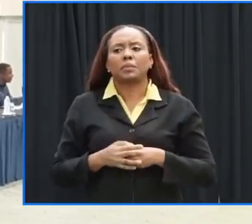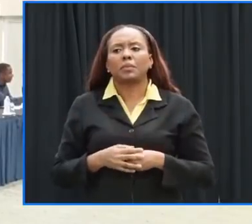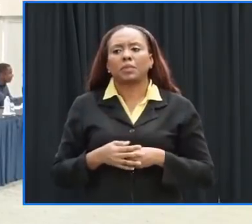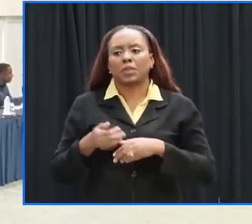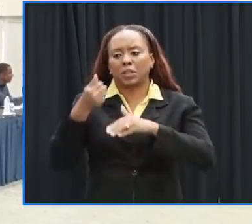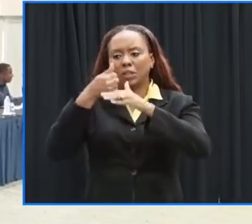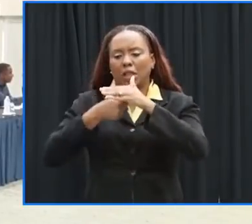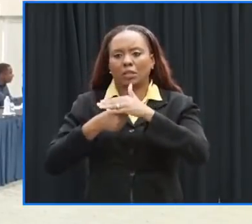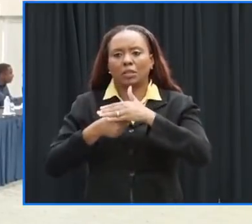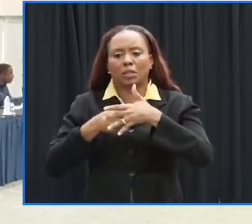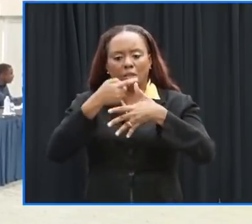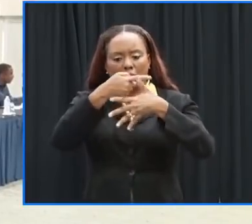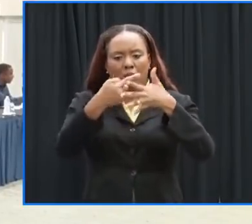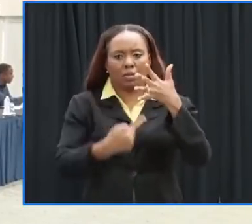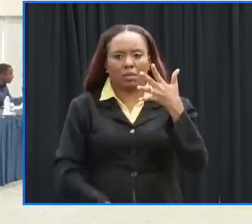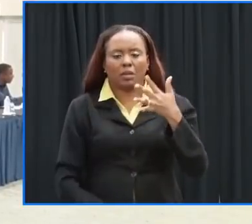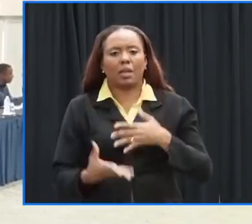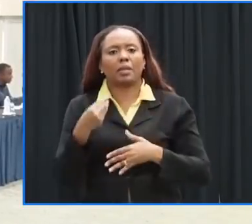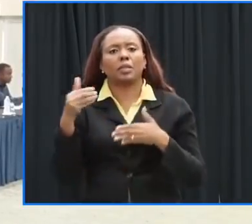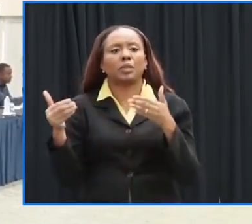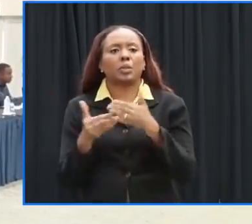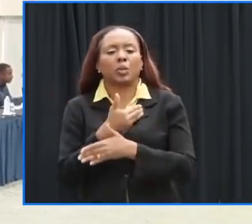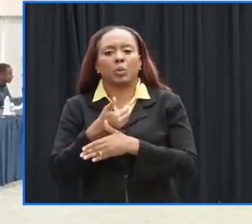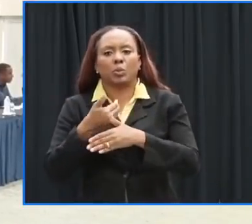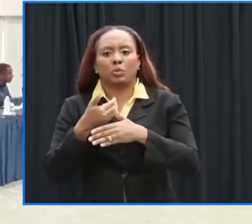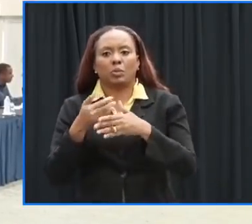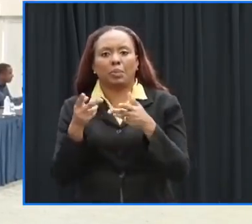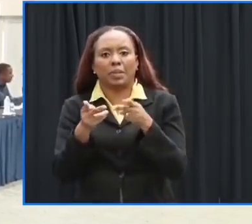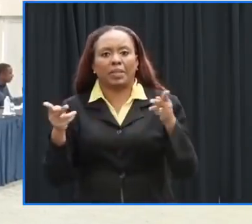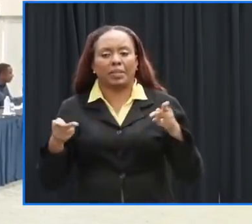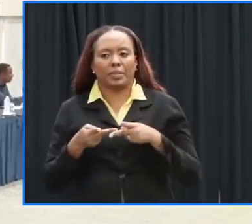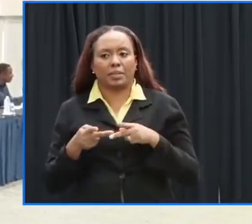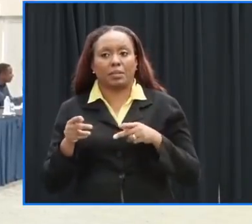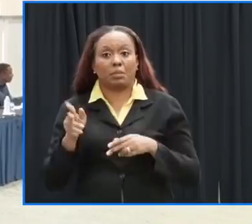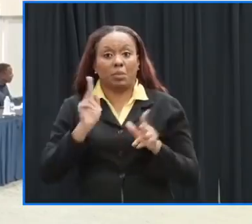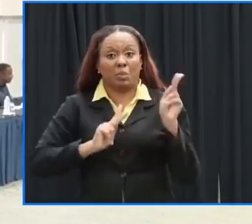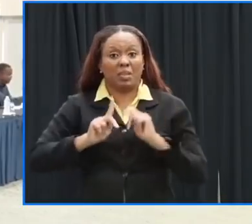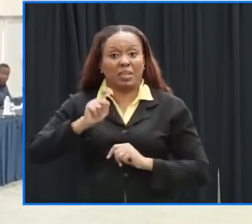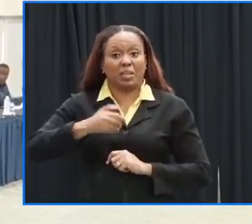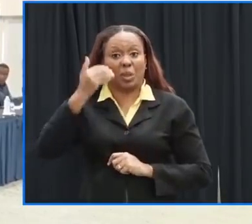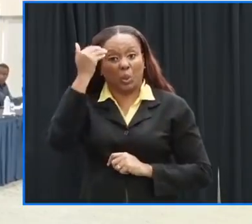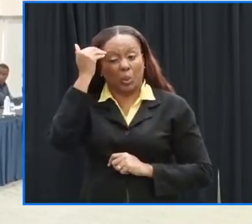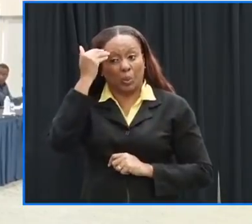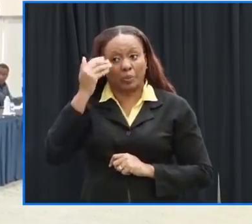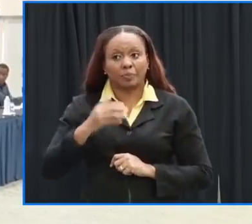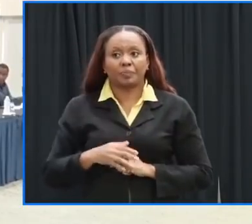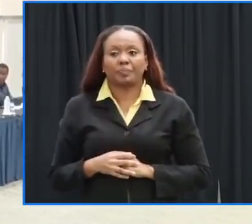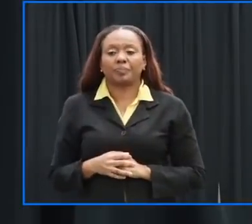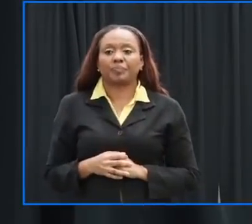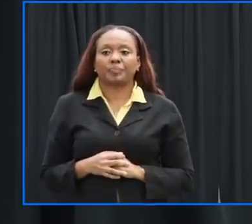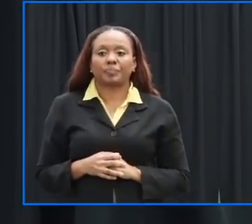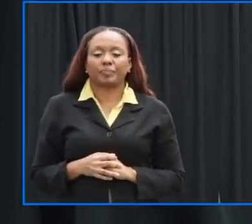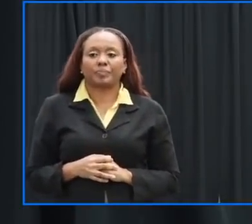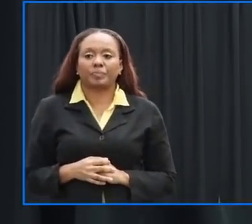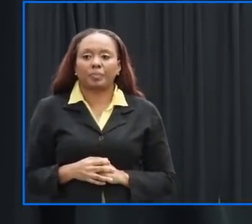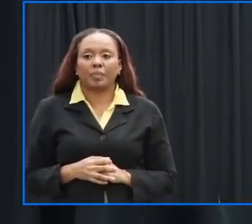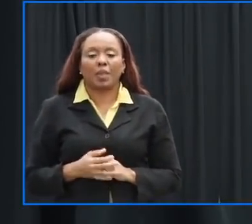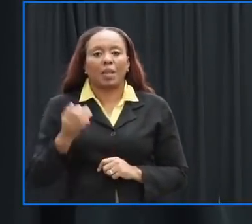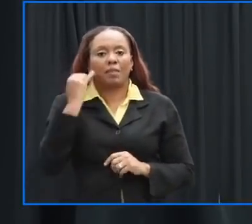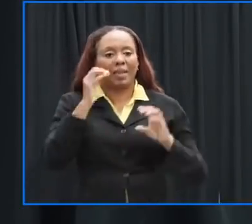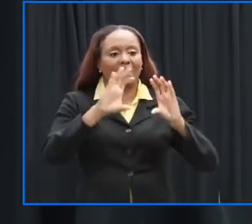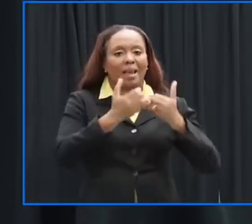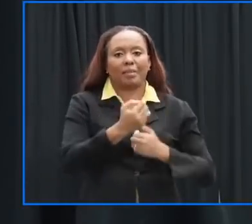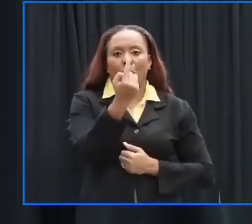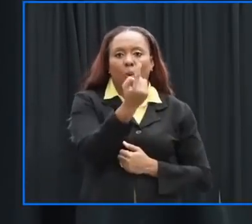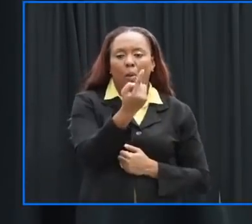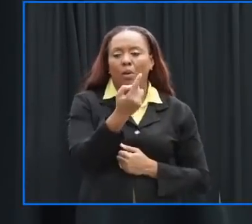particular the names of the new shelters so persons can be aware of those and if they category